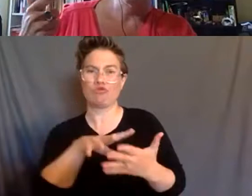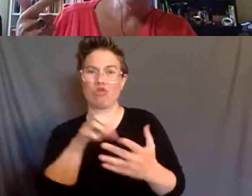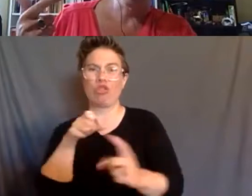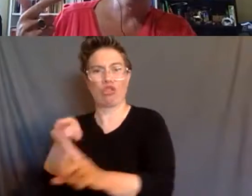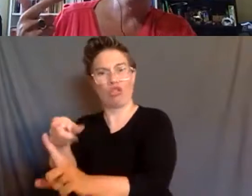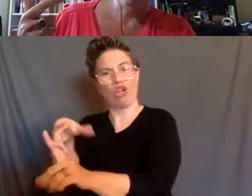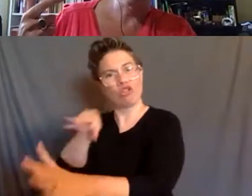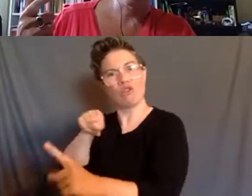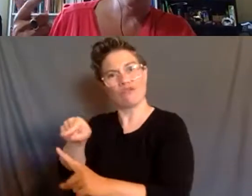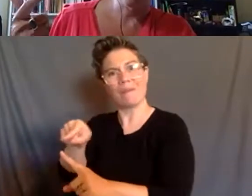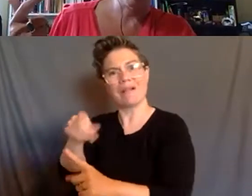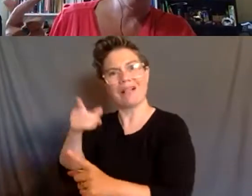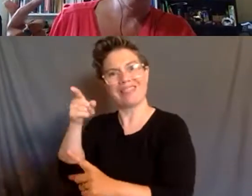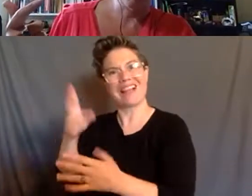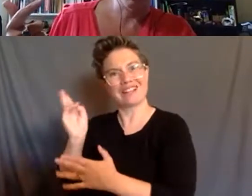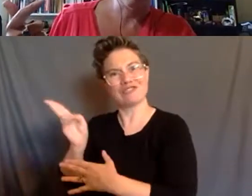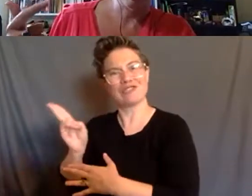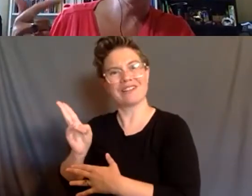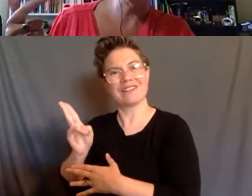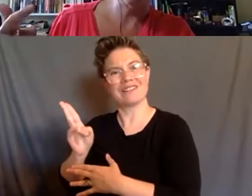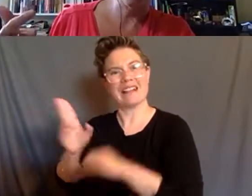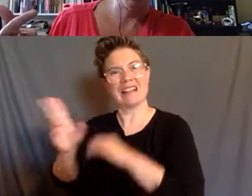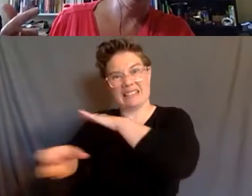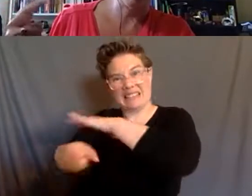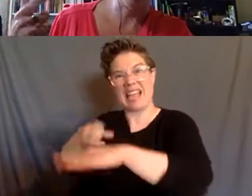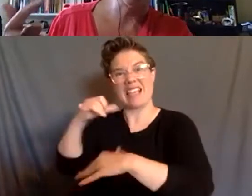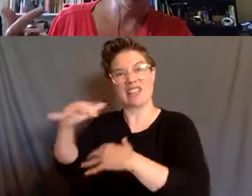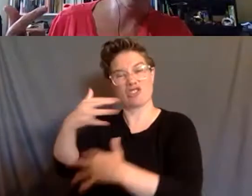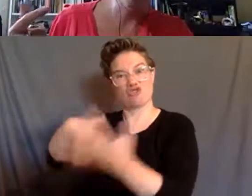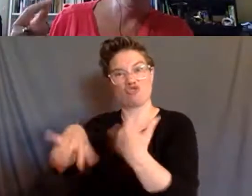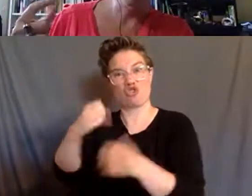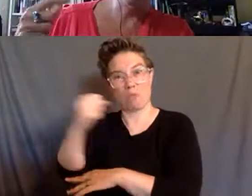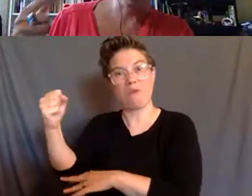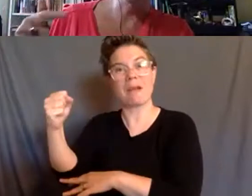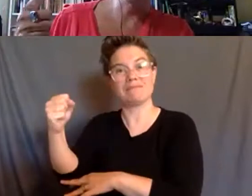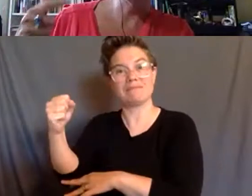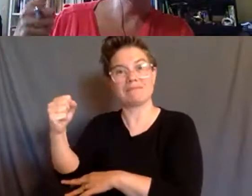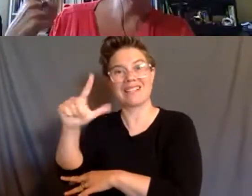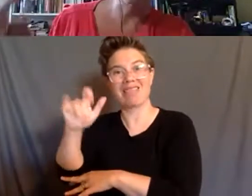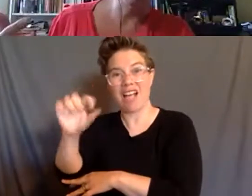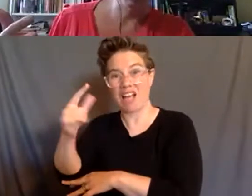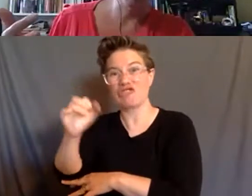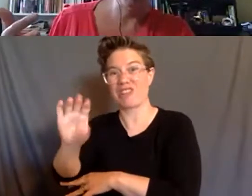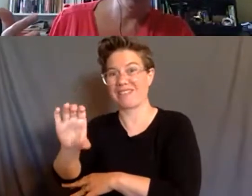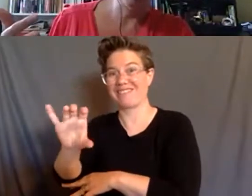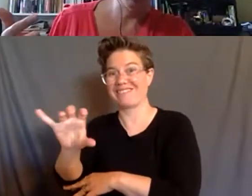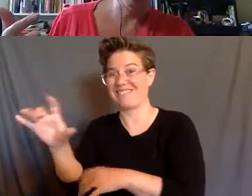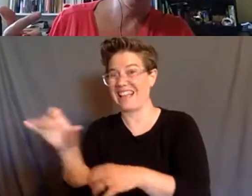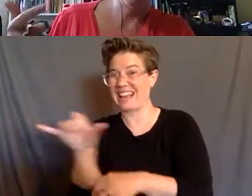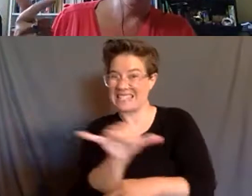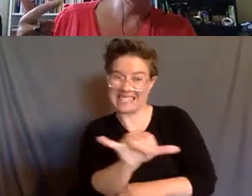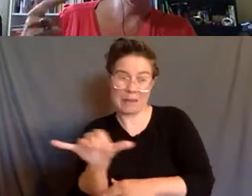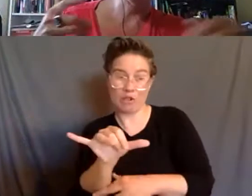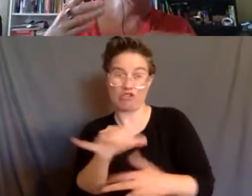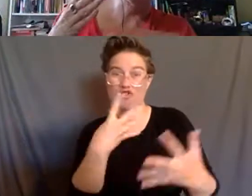institutionalization is the social, was a social movement, is a social movement. It's a logic and it's a logic that's very similar to prison abolition.